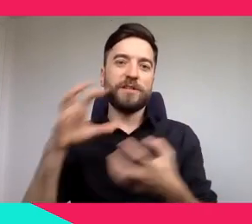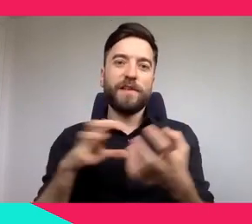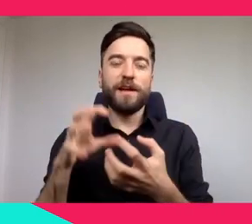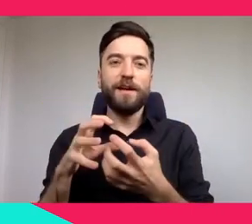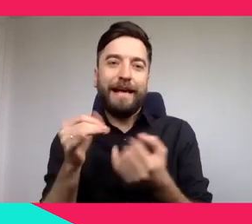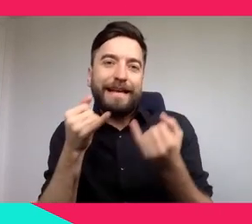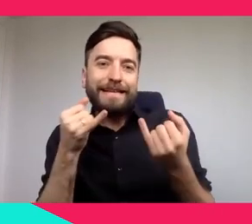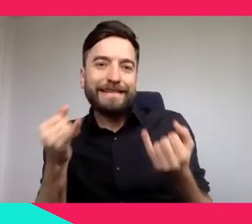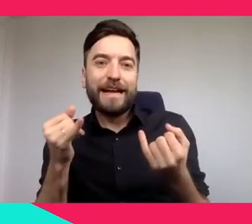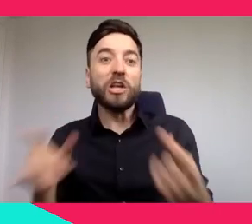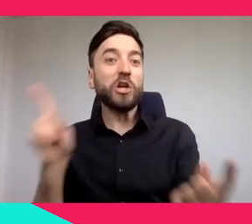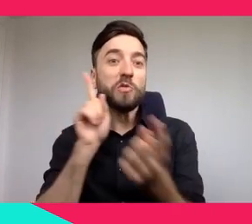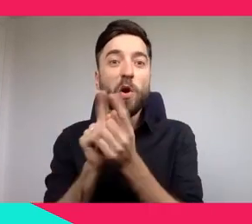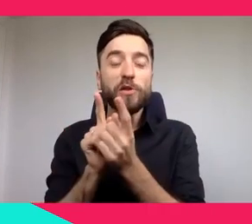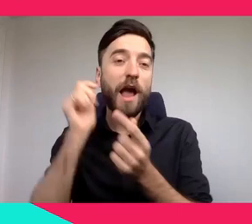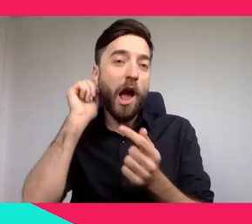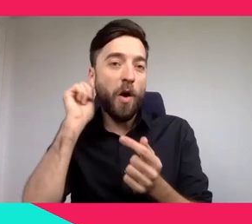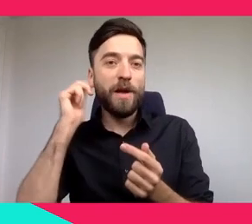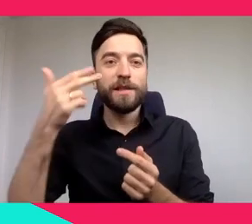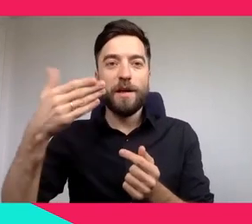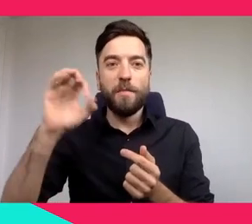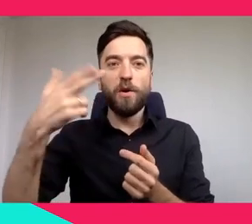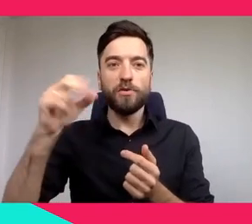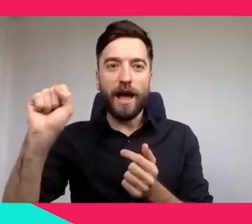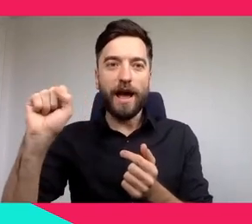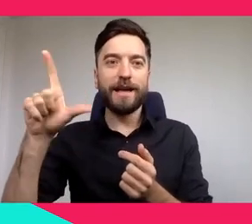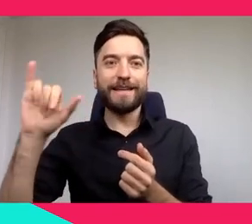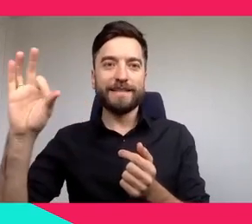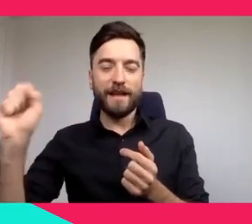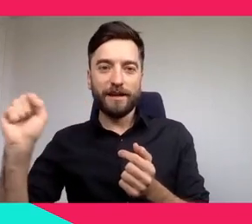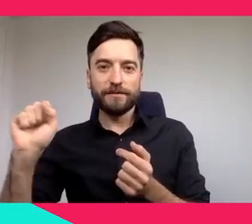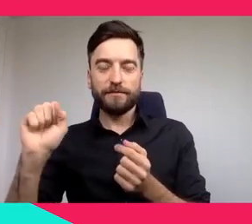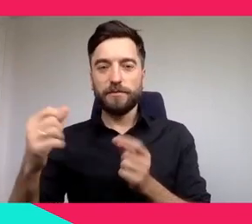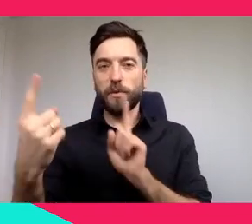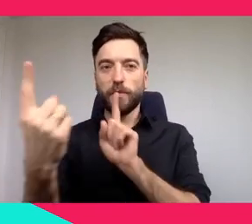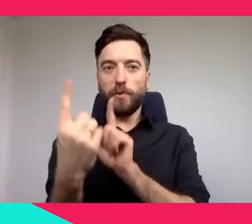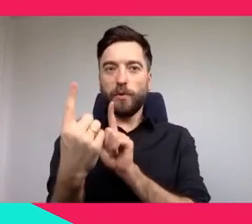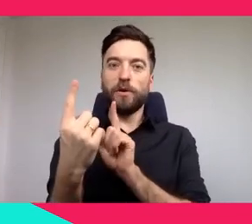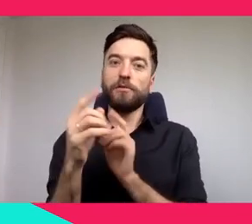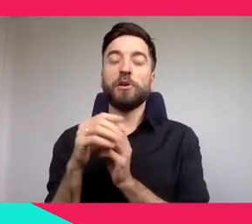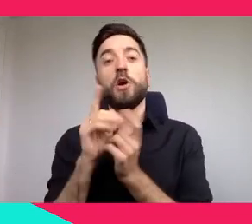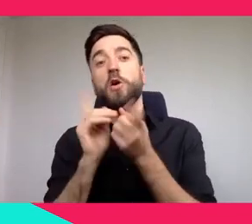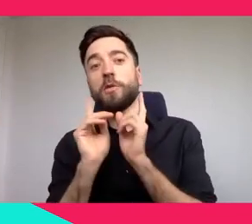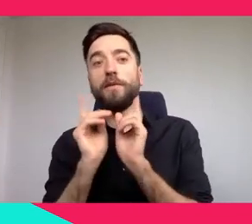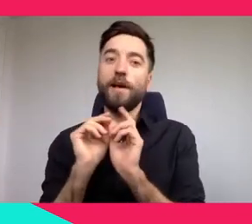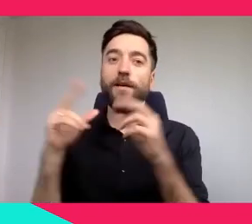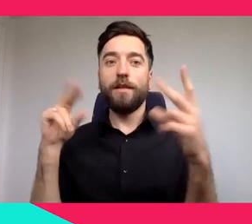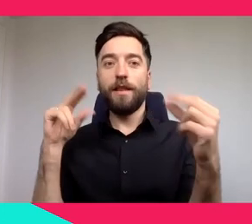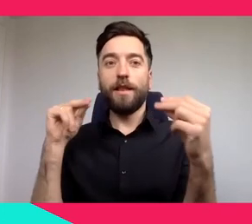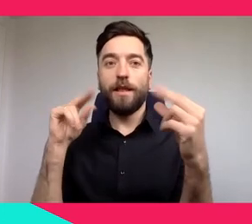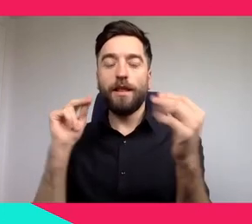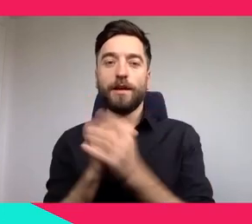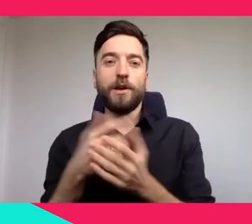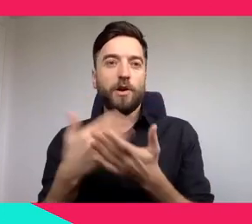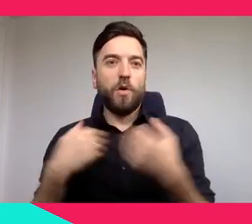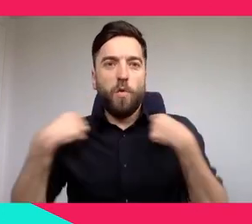really in front of us. And so we learn about her, who she is, why she's dressed like this, why she has this pose